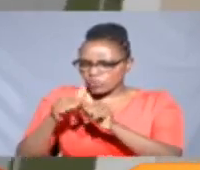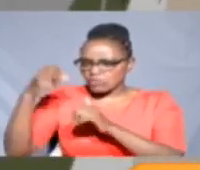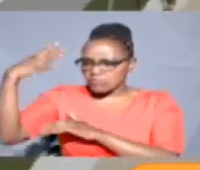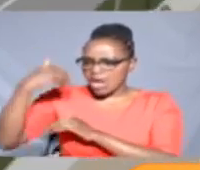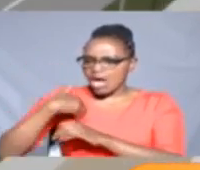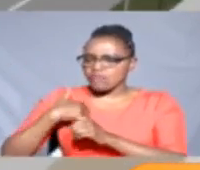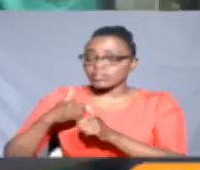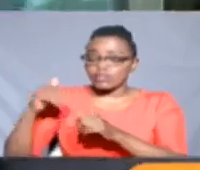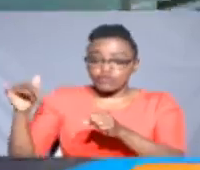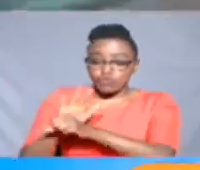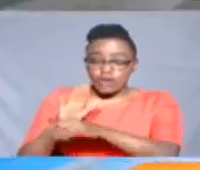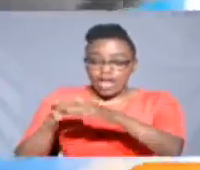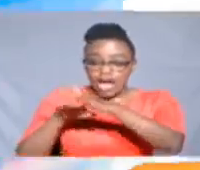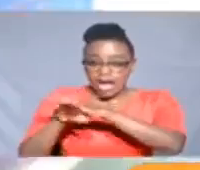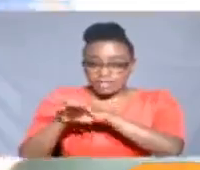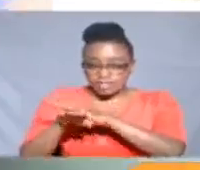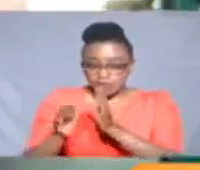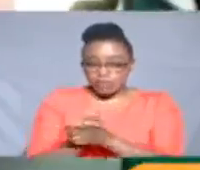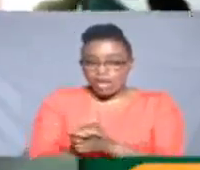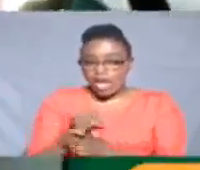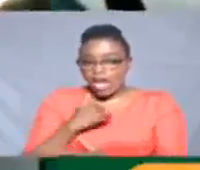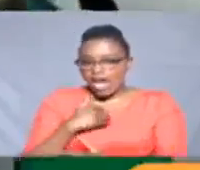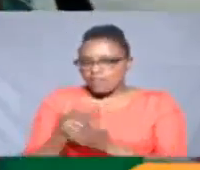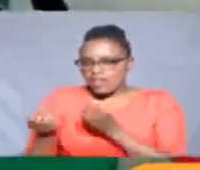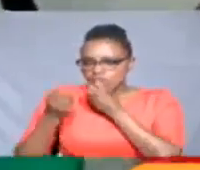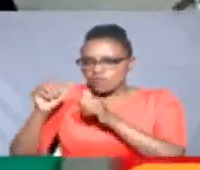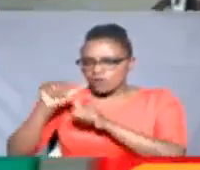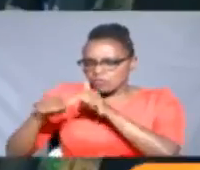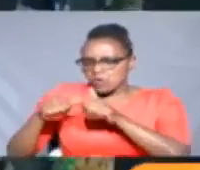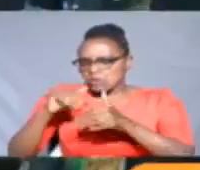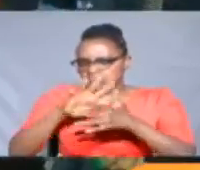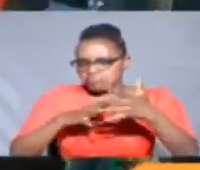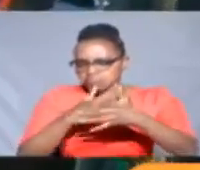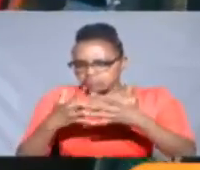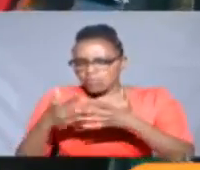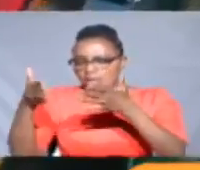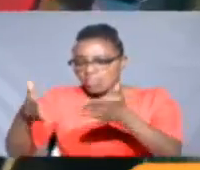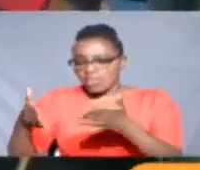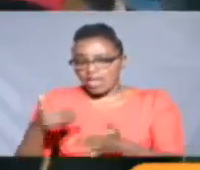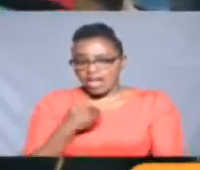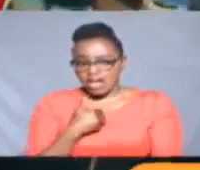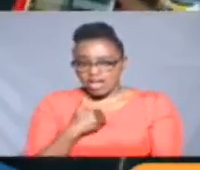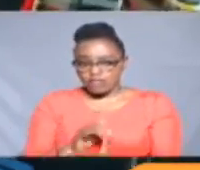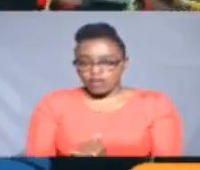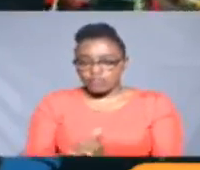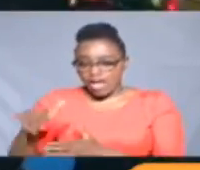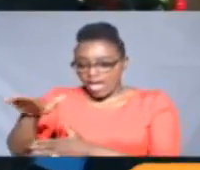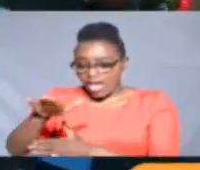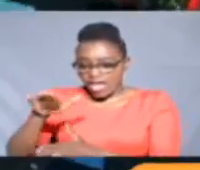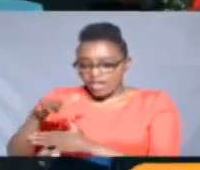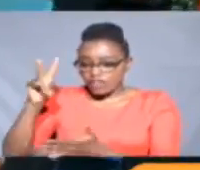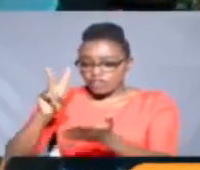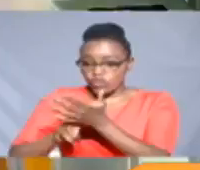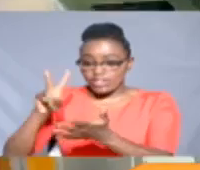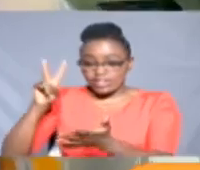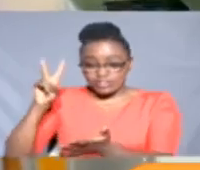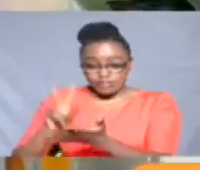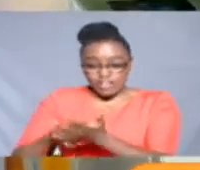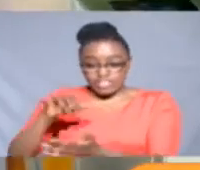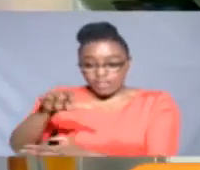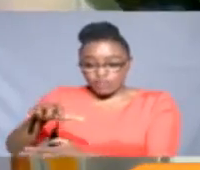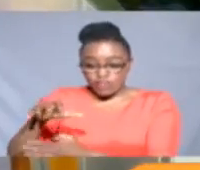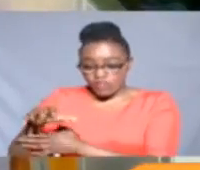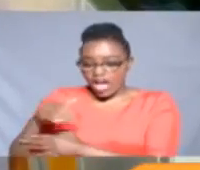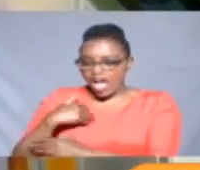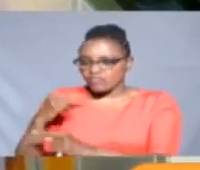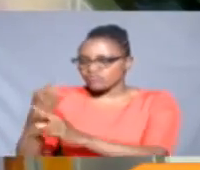lit and fully accessible. Real-time information about schedules are readily available. Areas of validating fares